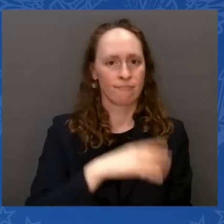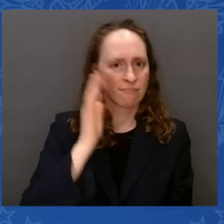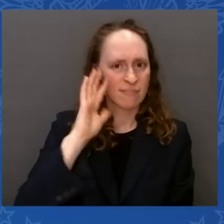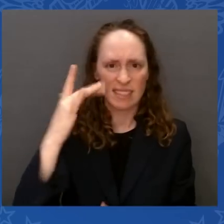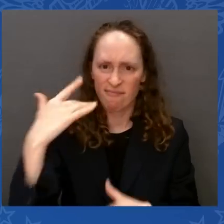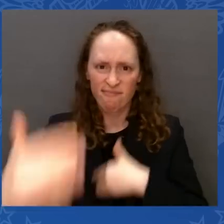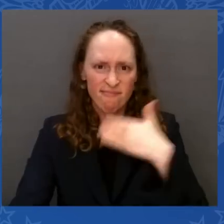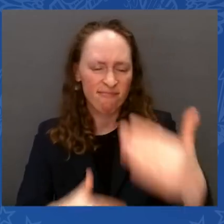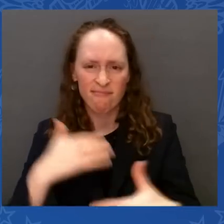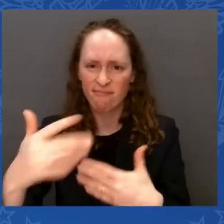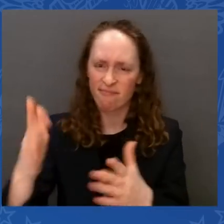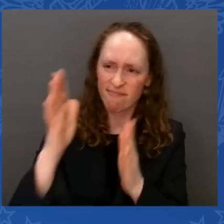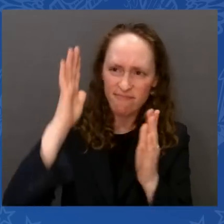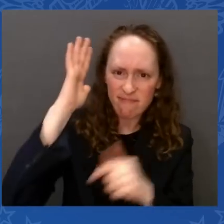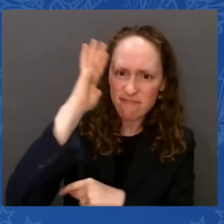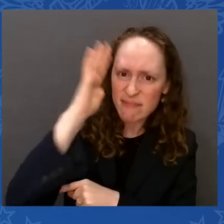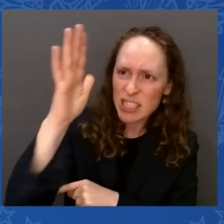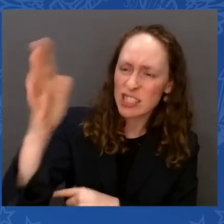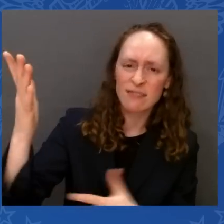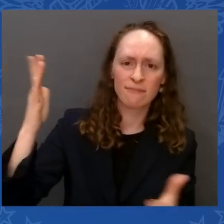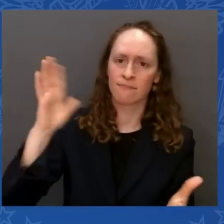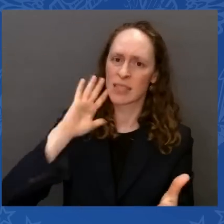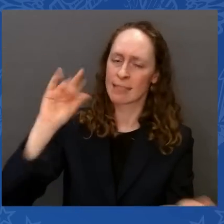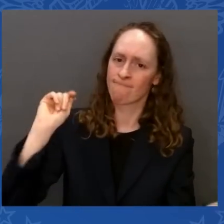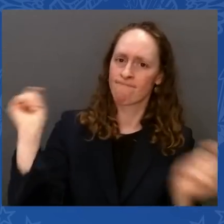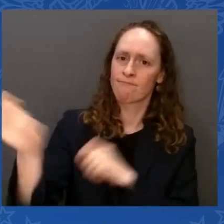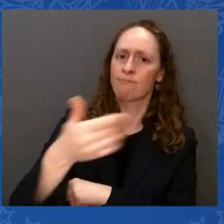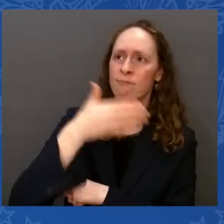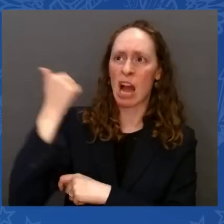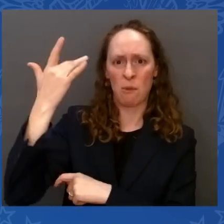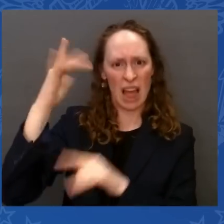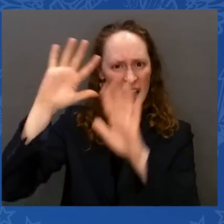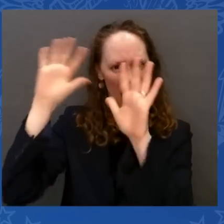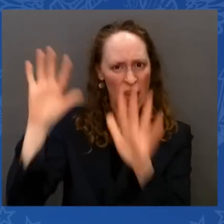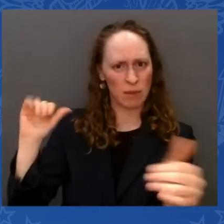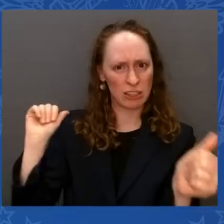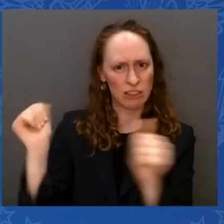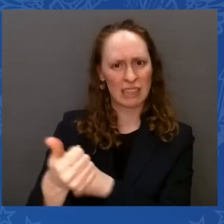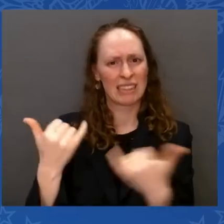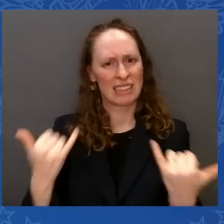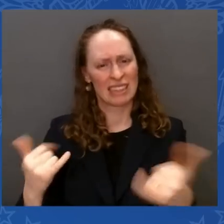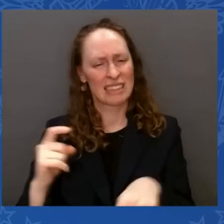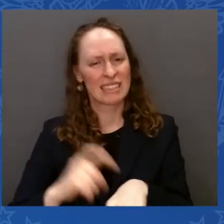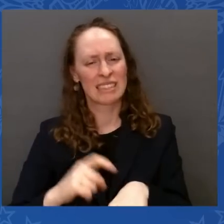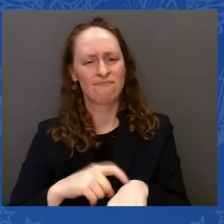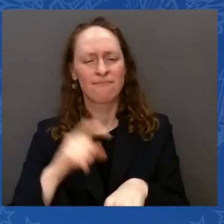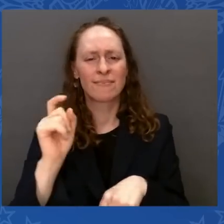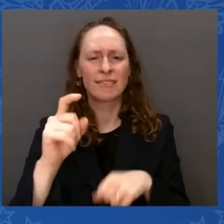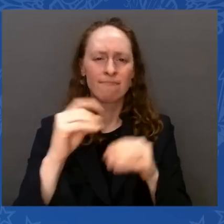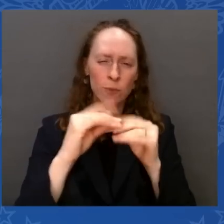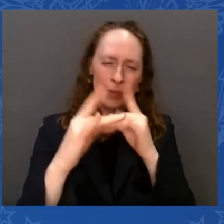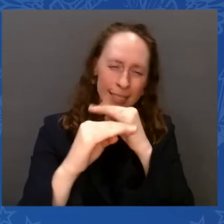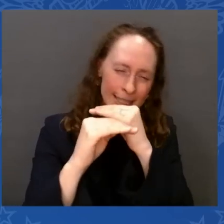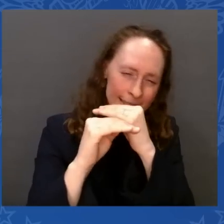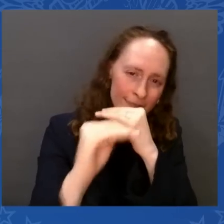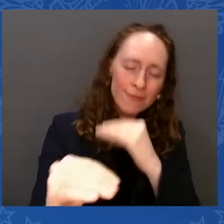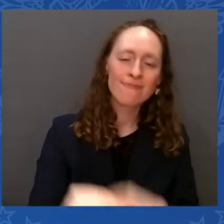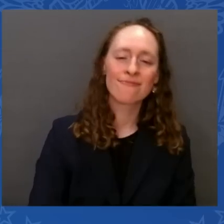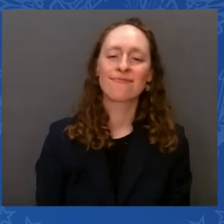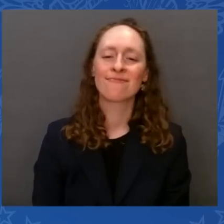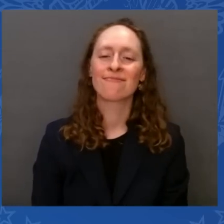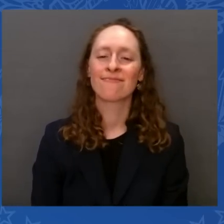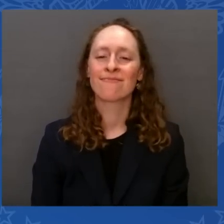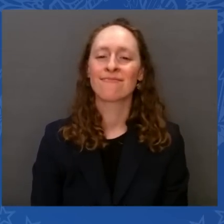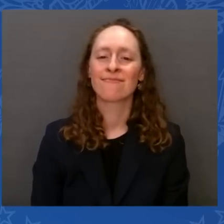sustainable trajectory forward. Together, we're standing up a clean energy economy. Together,